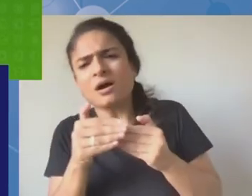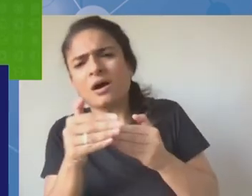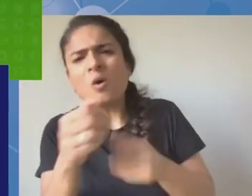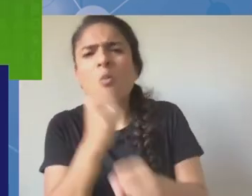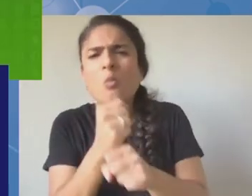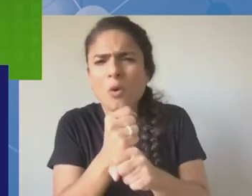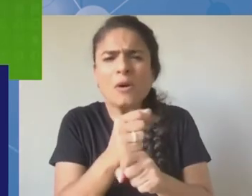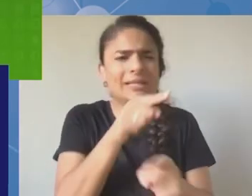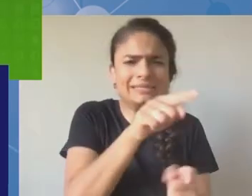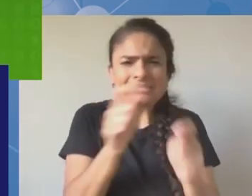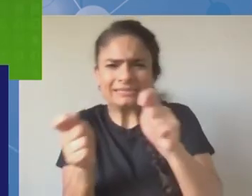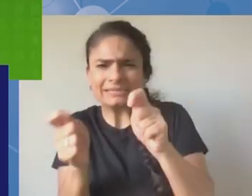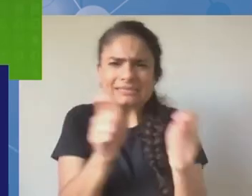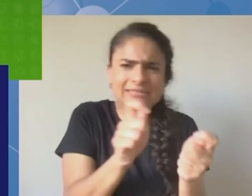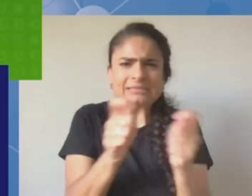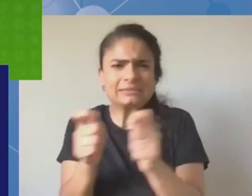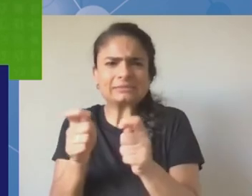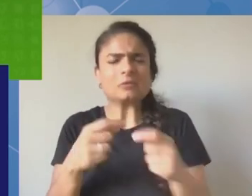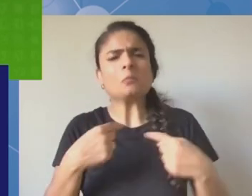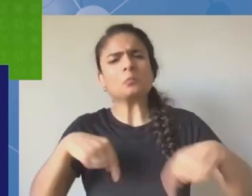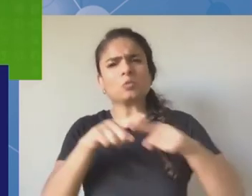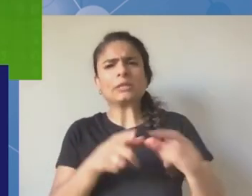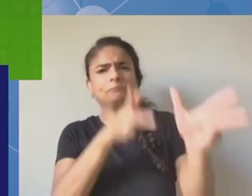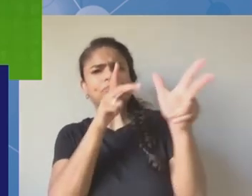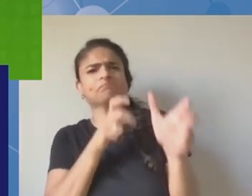um can you start again